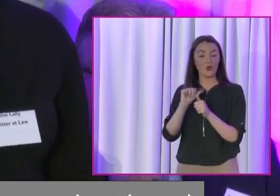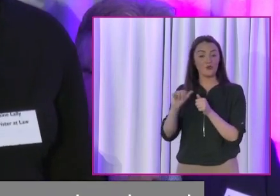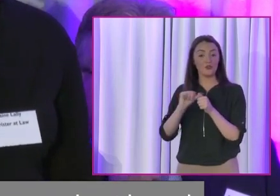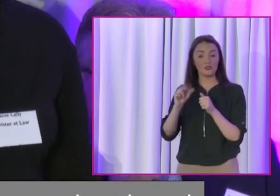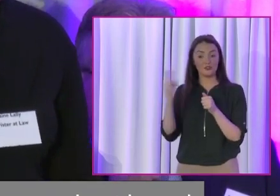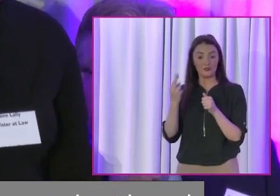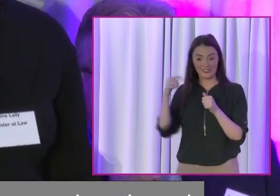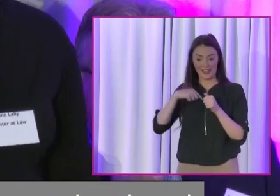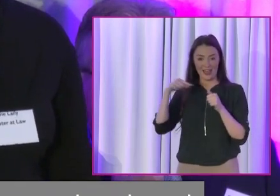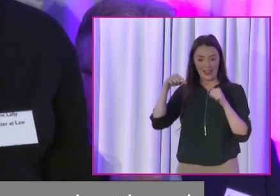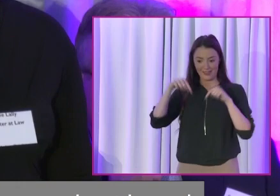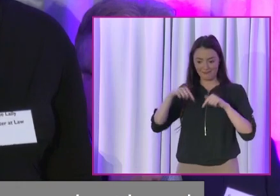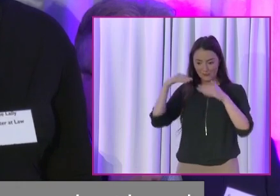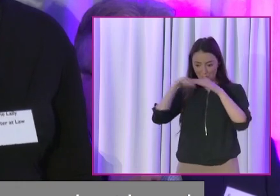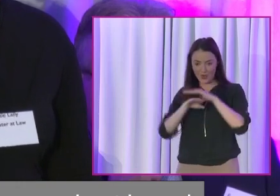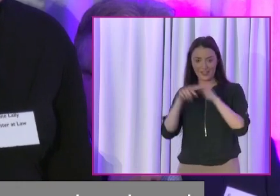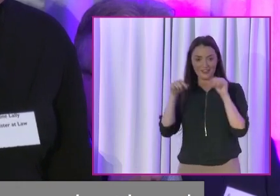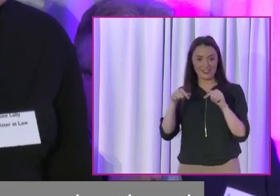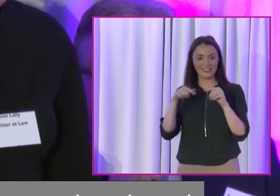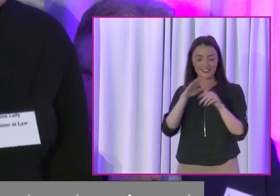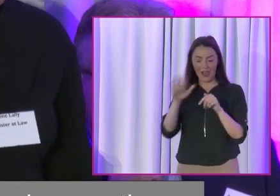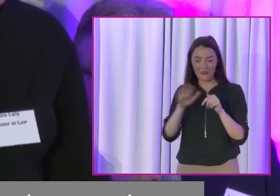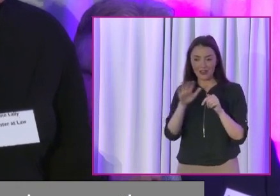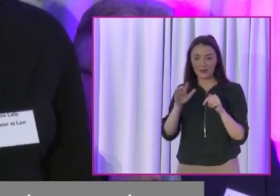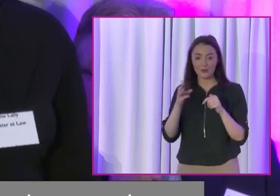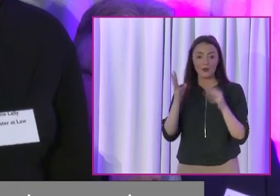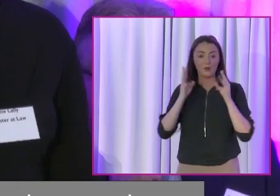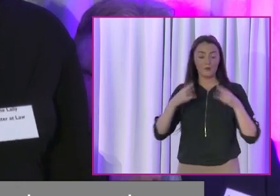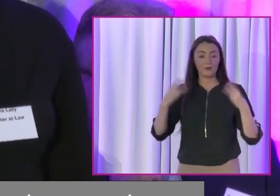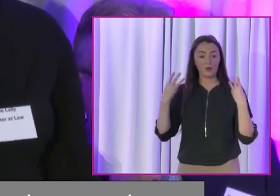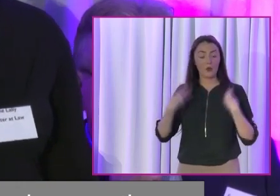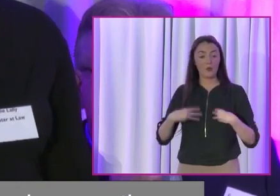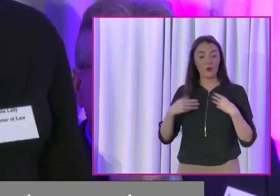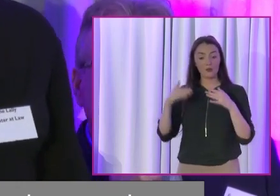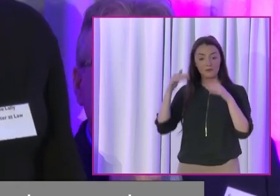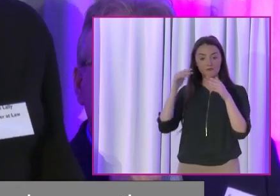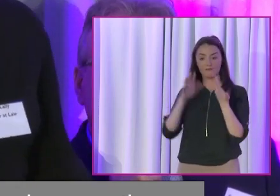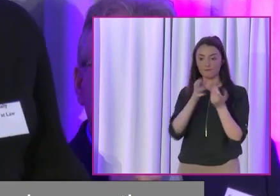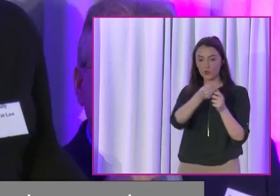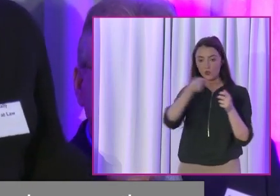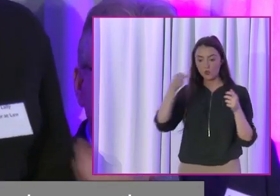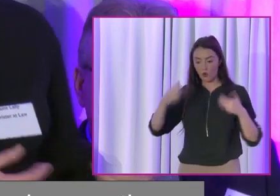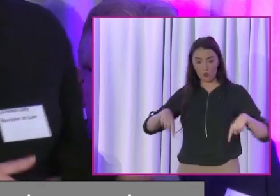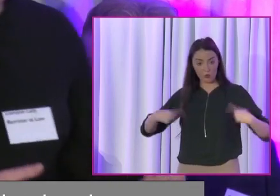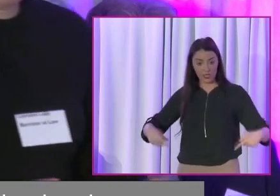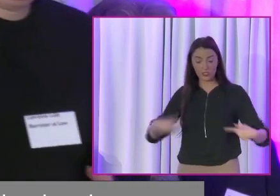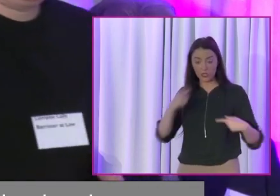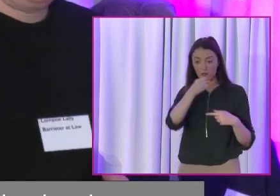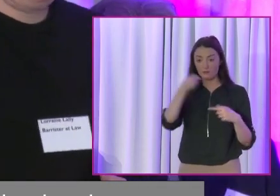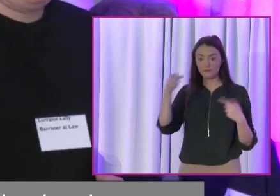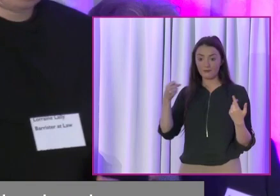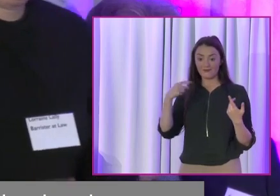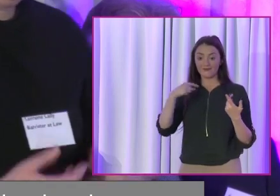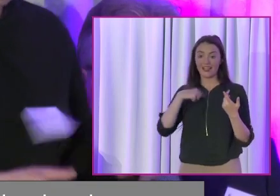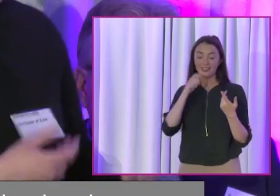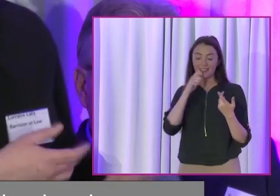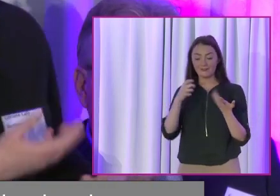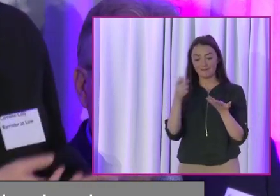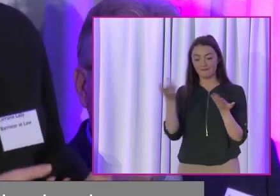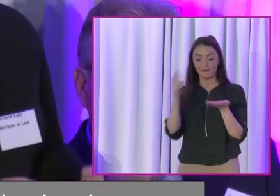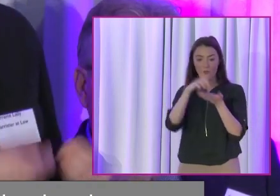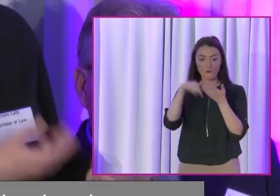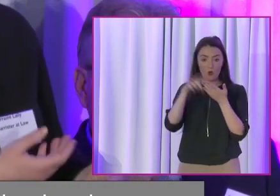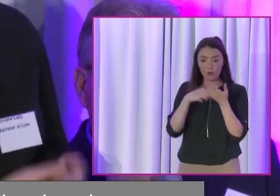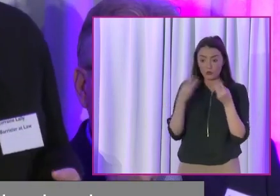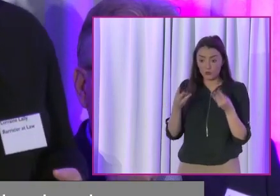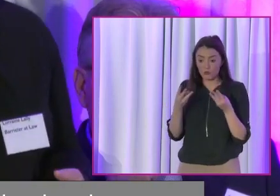and I was up on the third floor of one of the flats, and a woman came to the door in a wheelchair. And I said to her, we're bringing round the voter registration forms. Do you want me